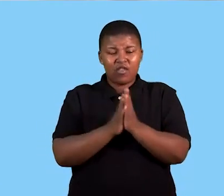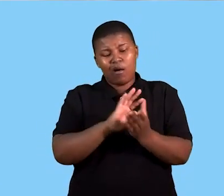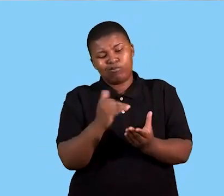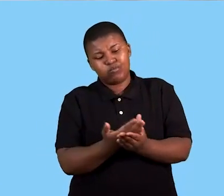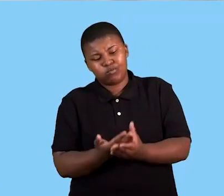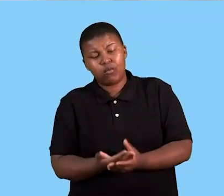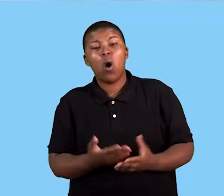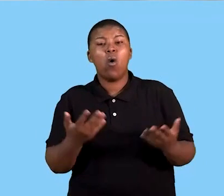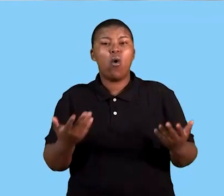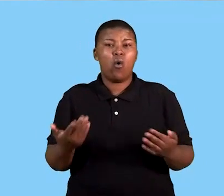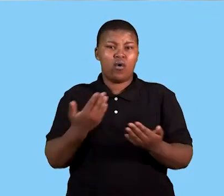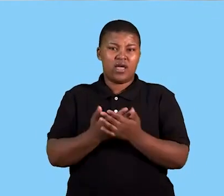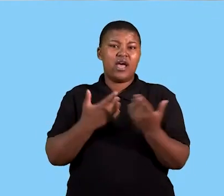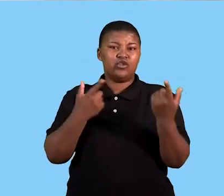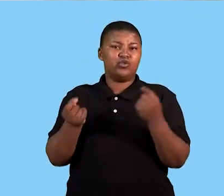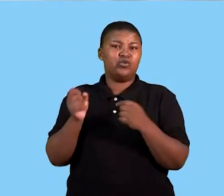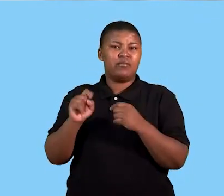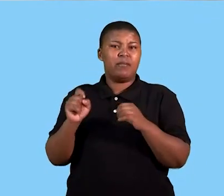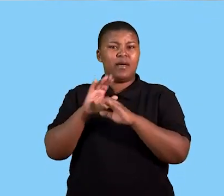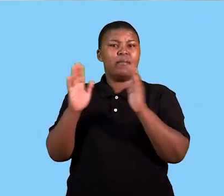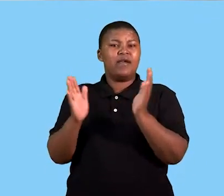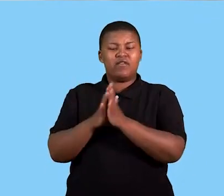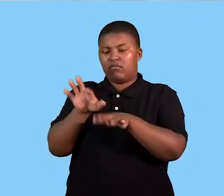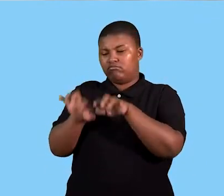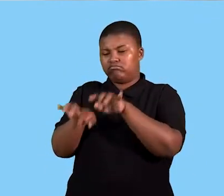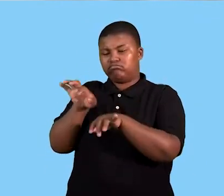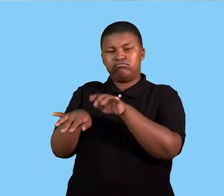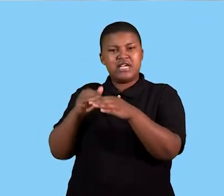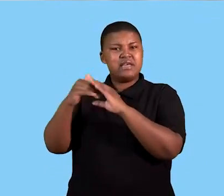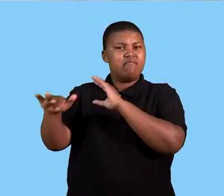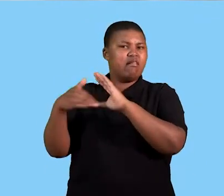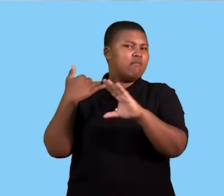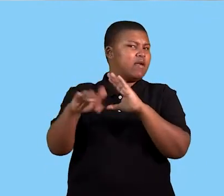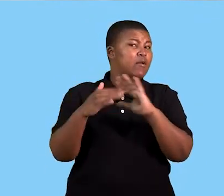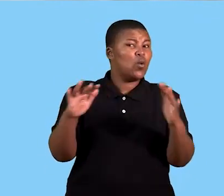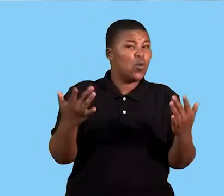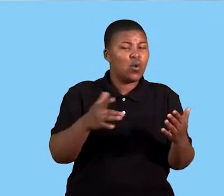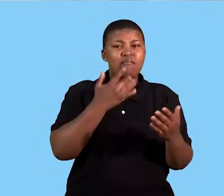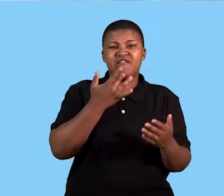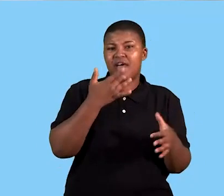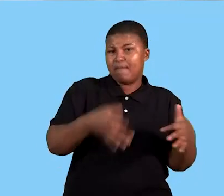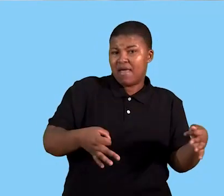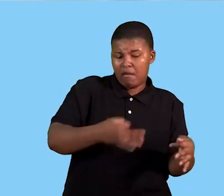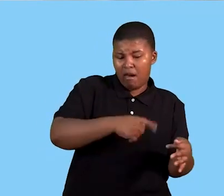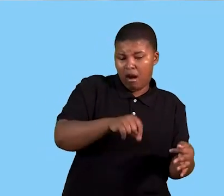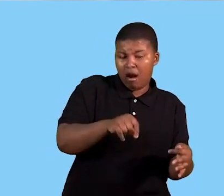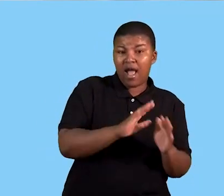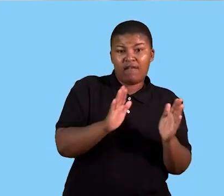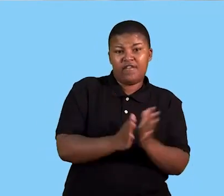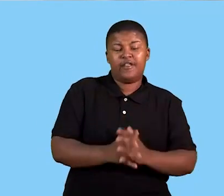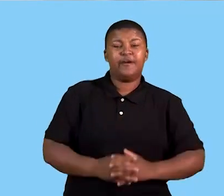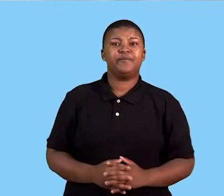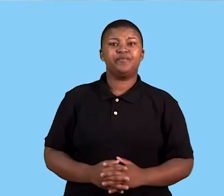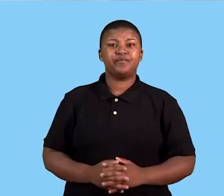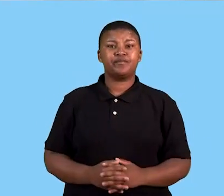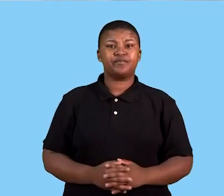we file everything, or is it more informal where everything can be done on a computer, we email it to each other, et cetera. So